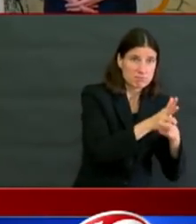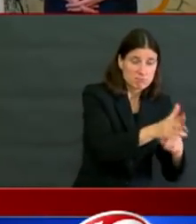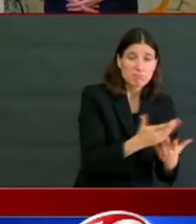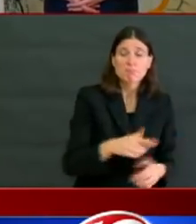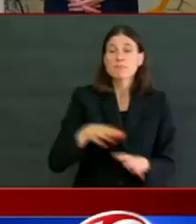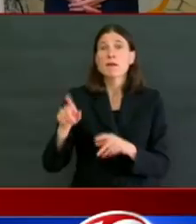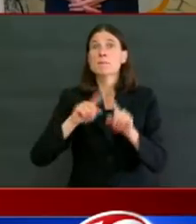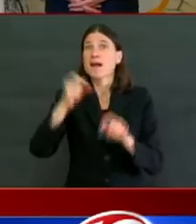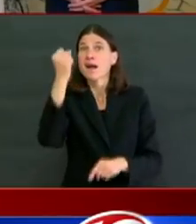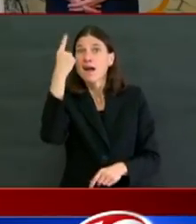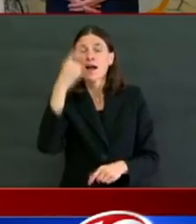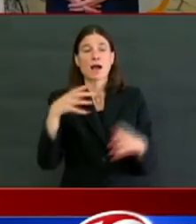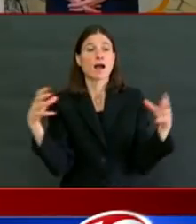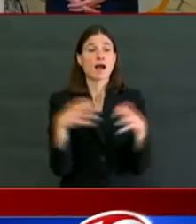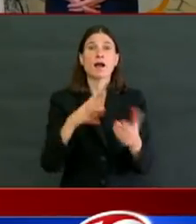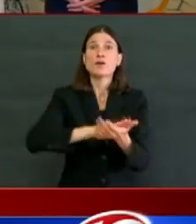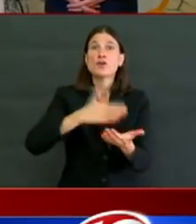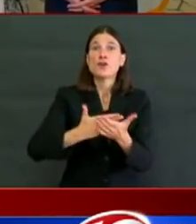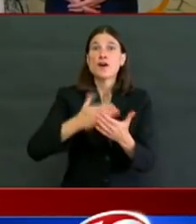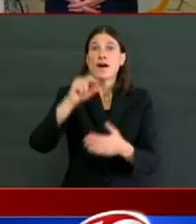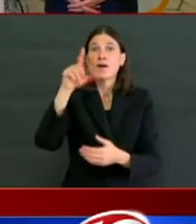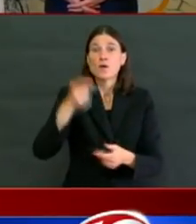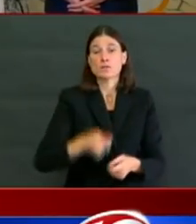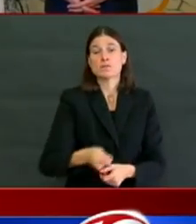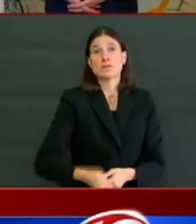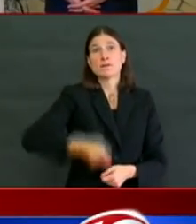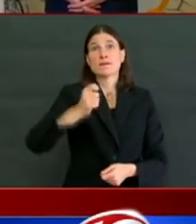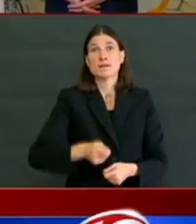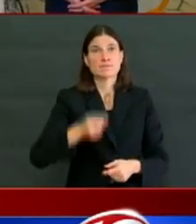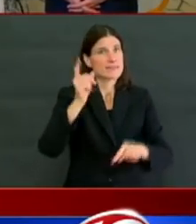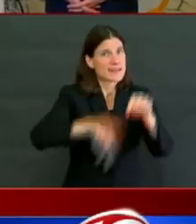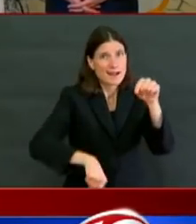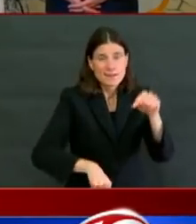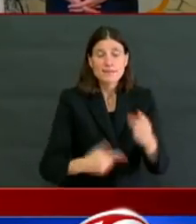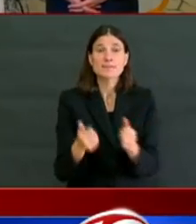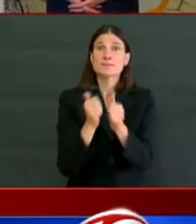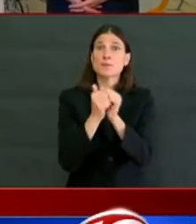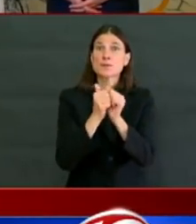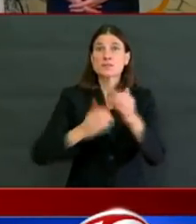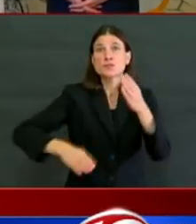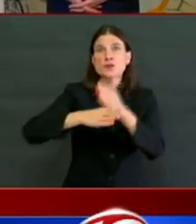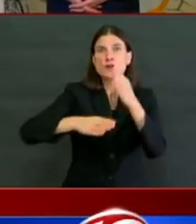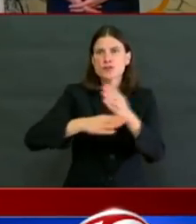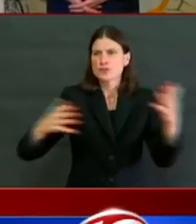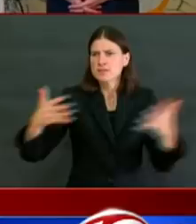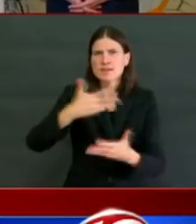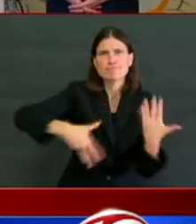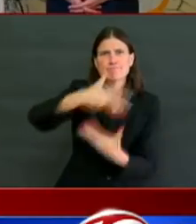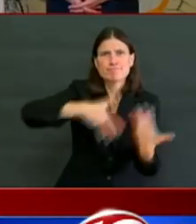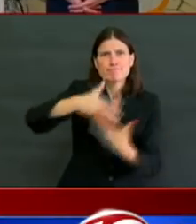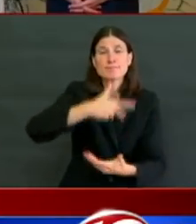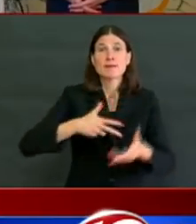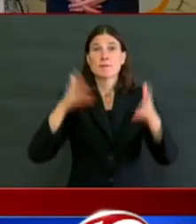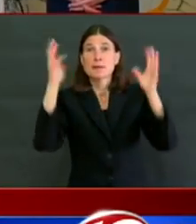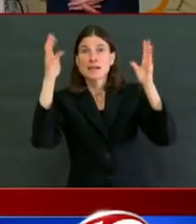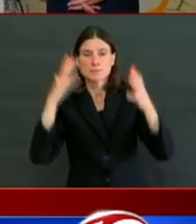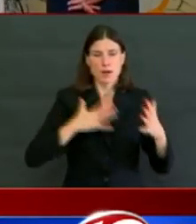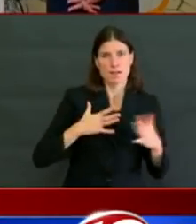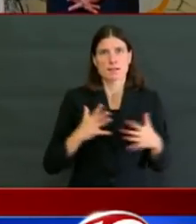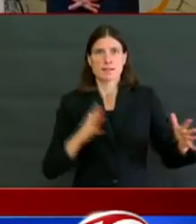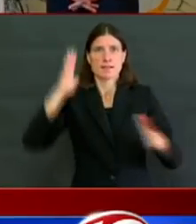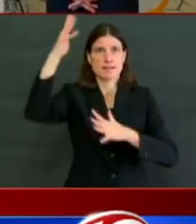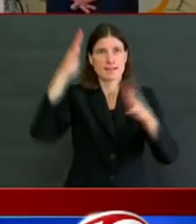sports in the park. It's going to be, and you should probably limit your time so that everybody has a chance to enjoy the park.